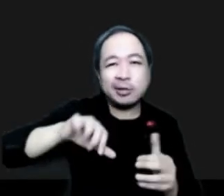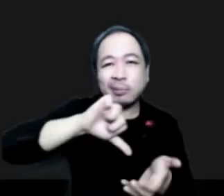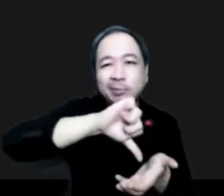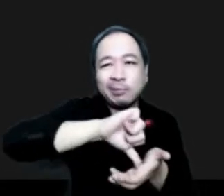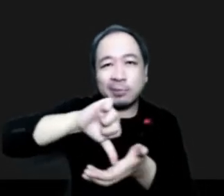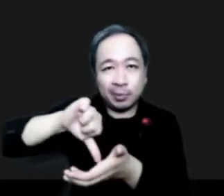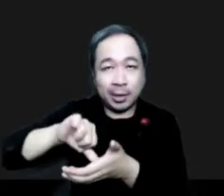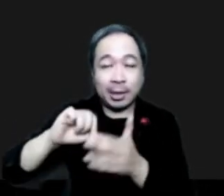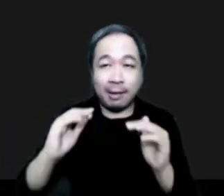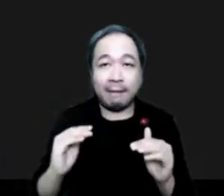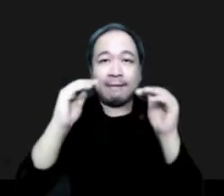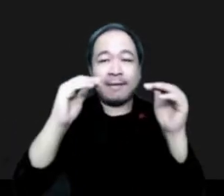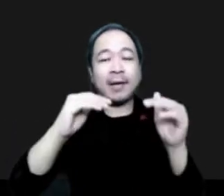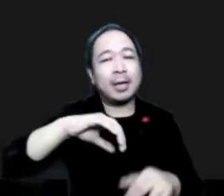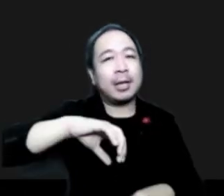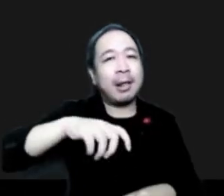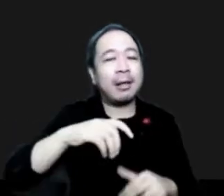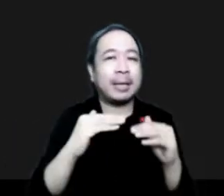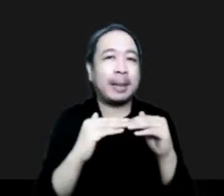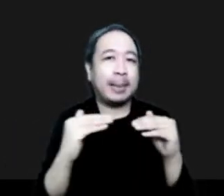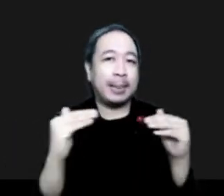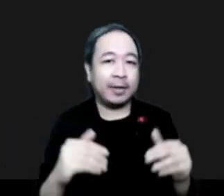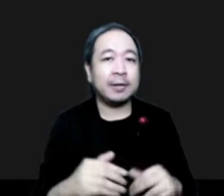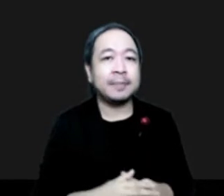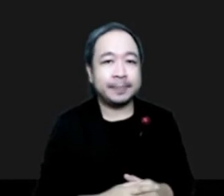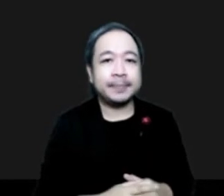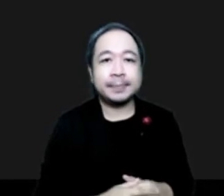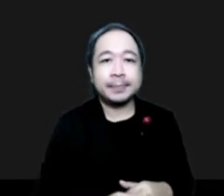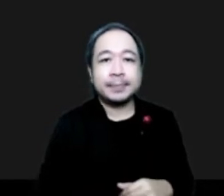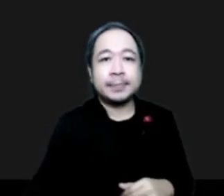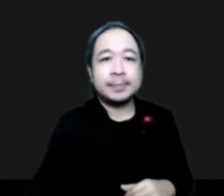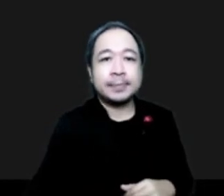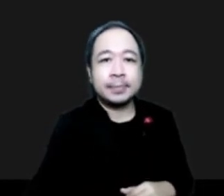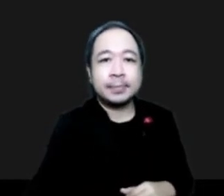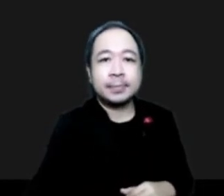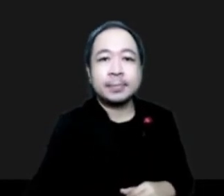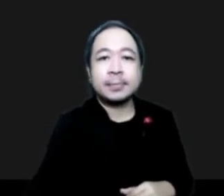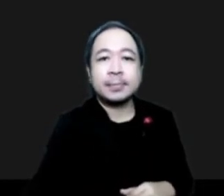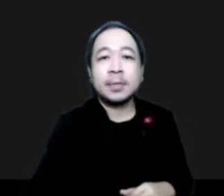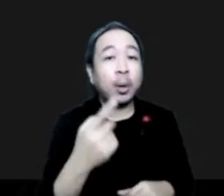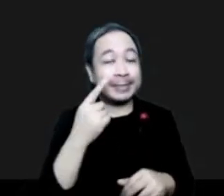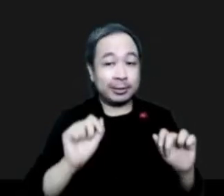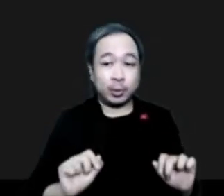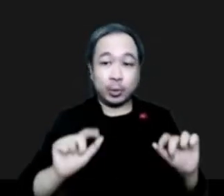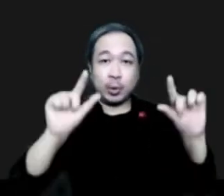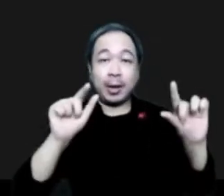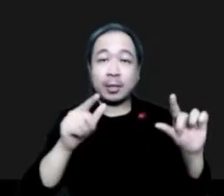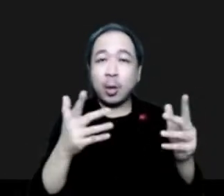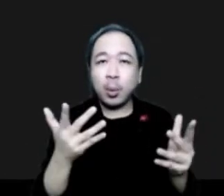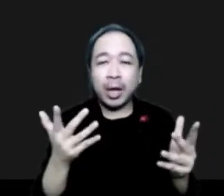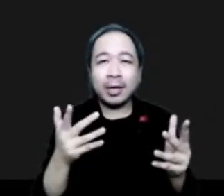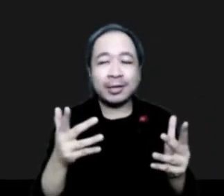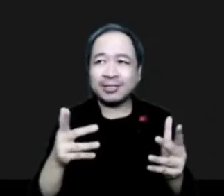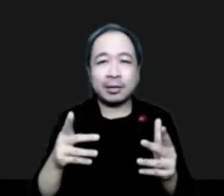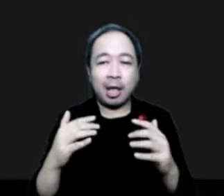So this is a graphic that we've used to brief our congressional liaisons and members of Congress to illustrate